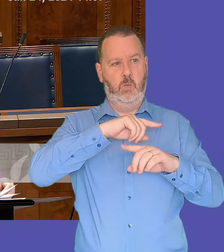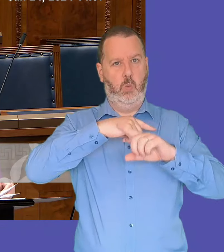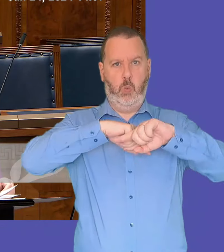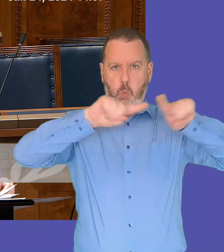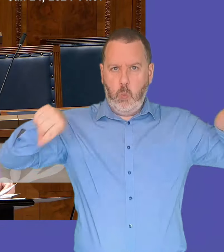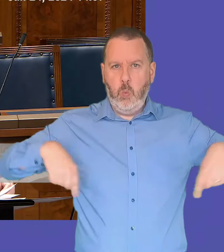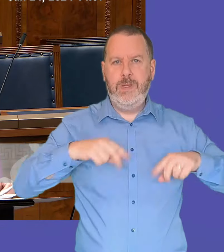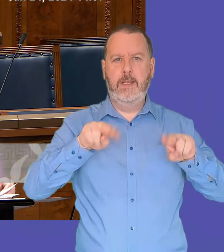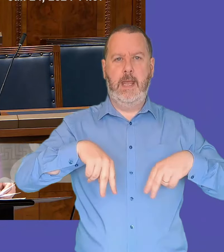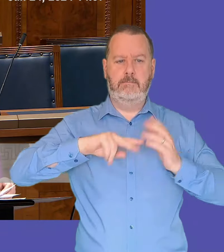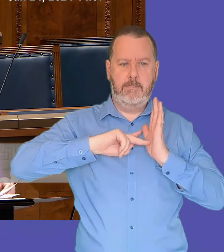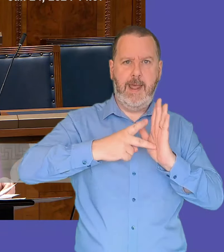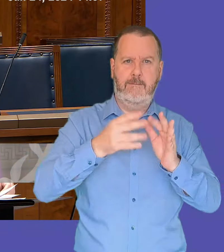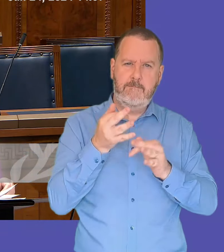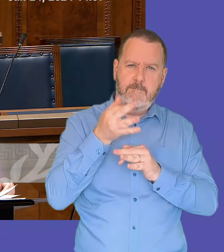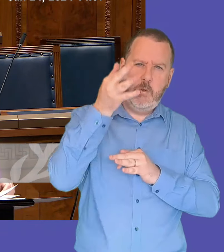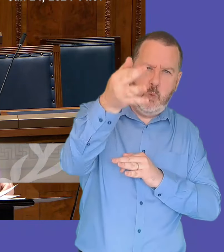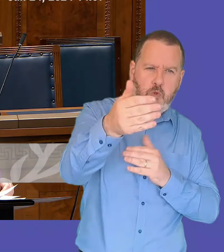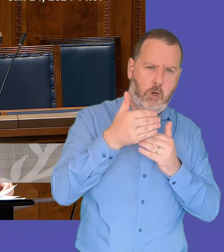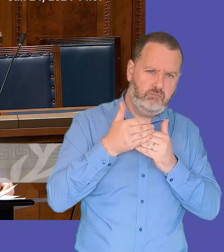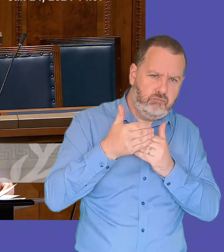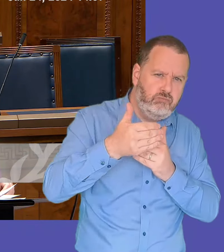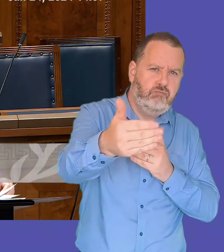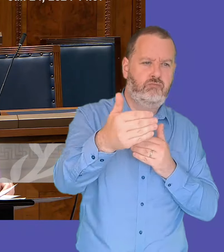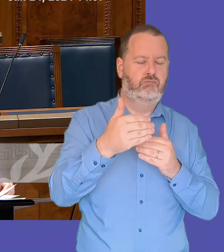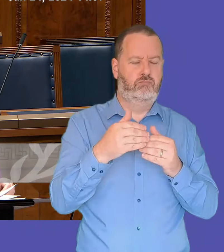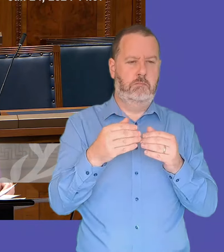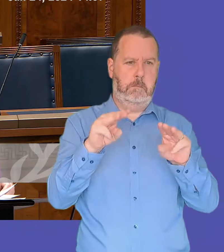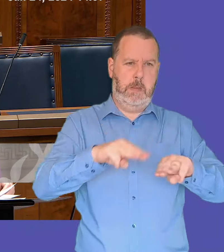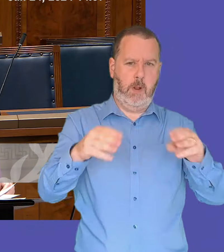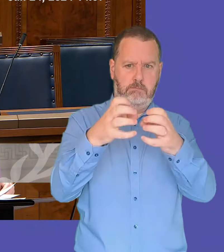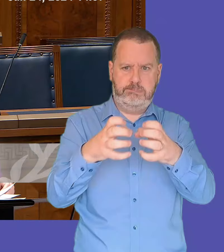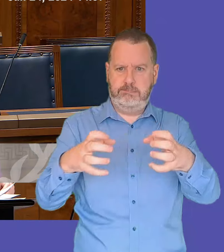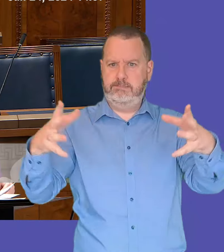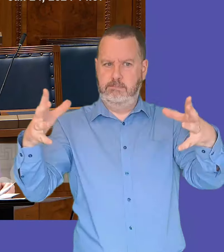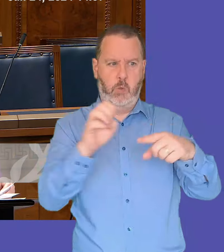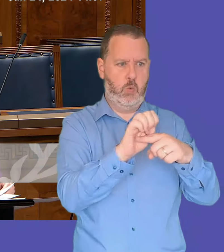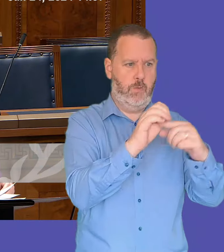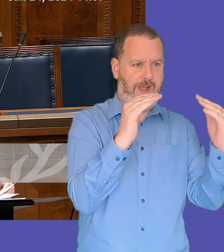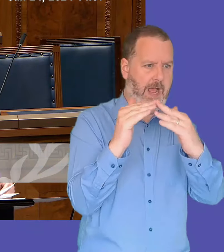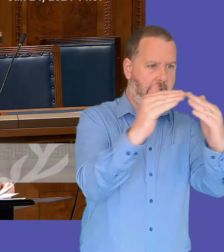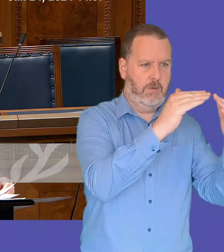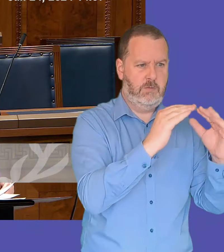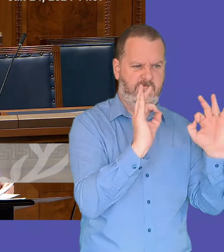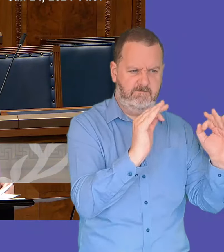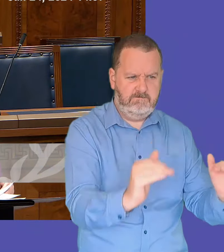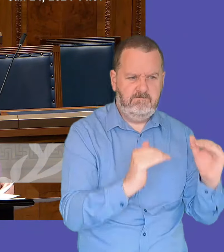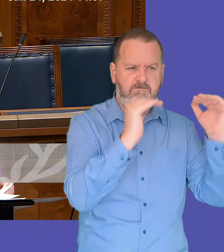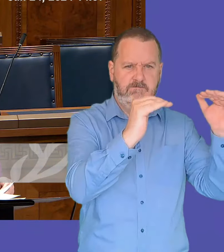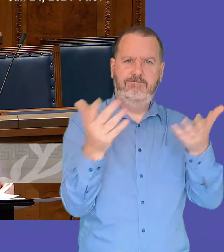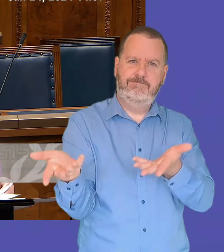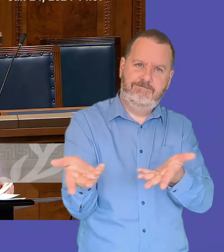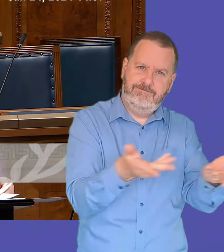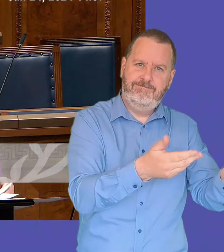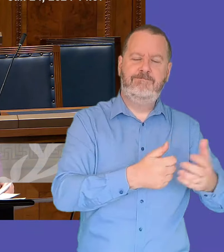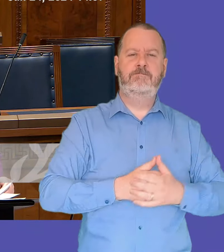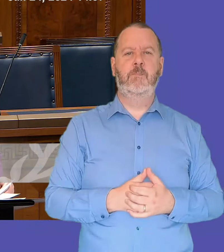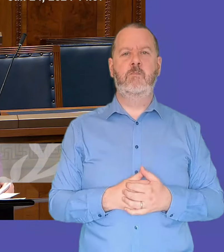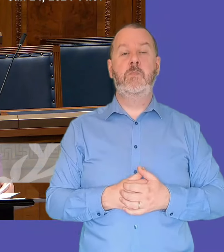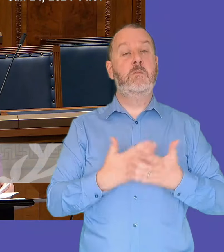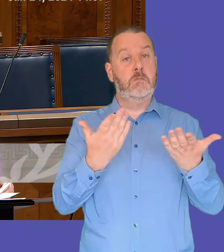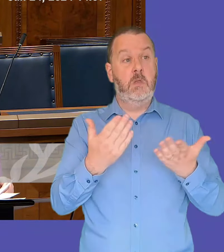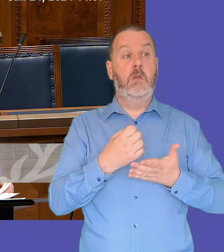future to increase the supply of social and affordable housing so in terms of the question around improving public service and supporting people